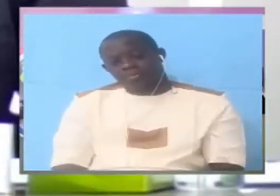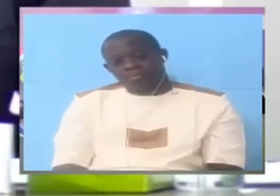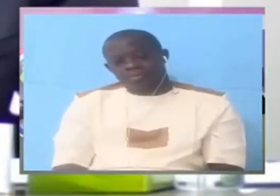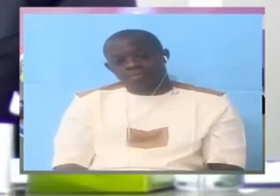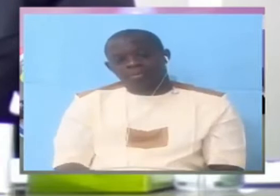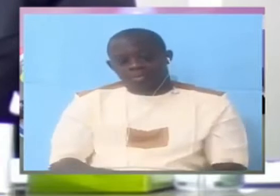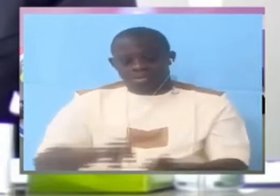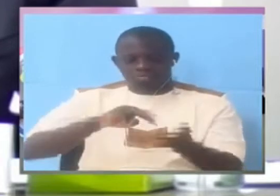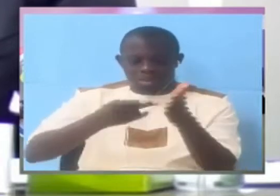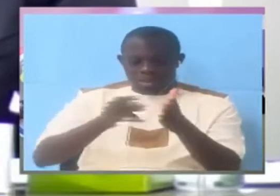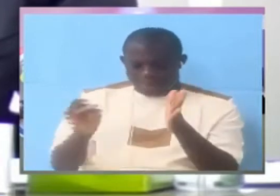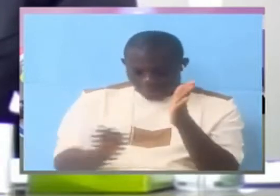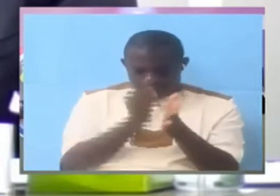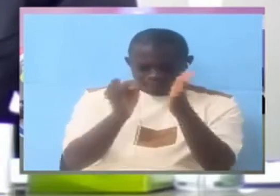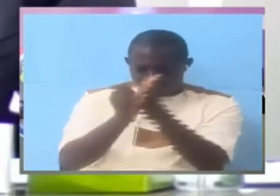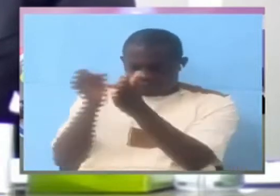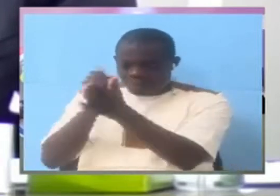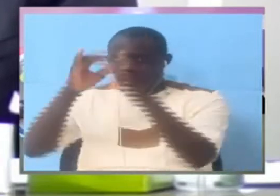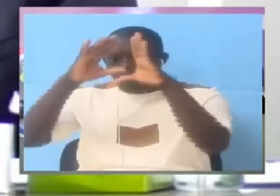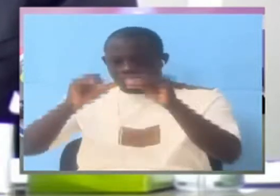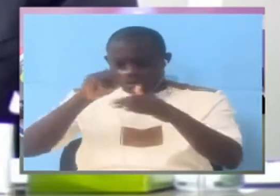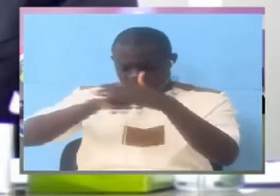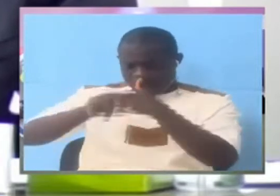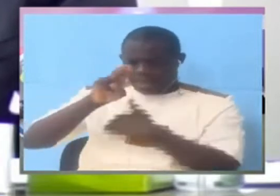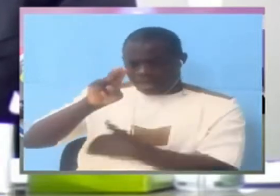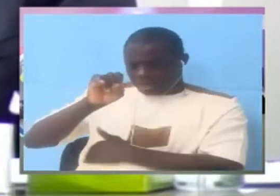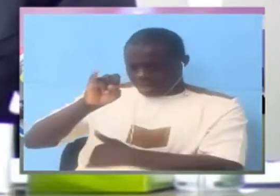That's the functions of the Investigations Unit at the NIA.